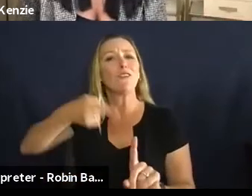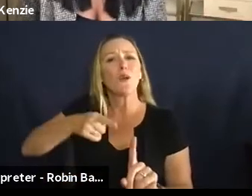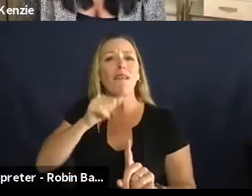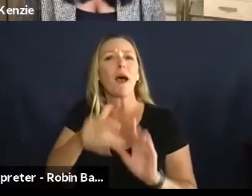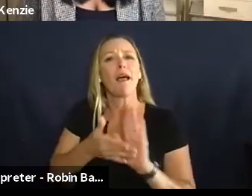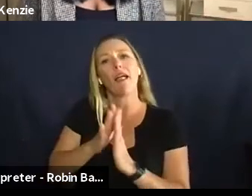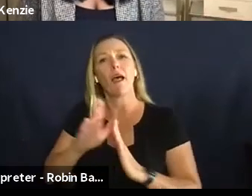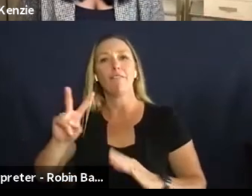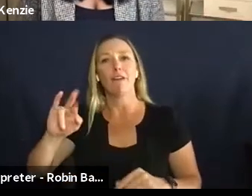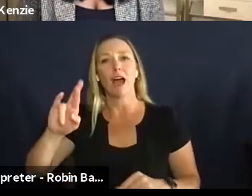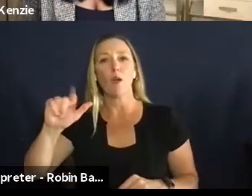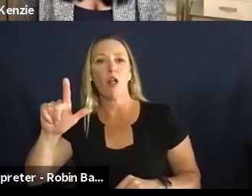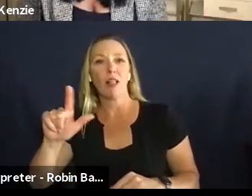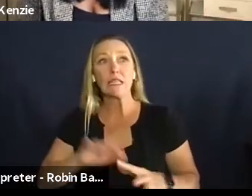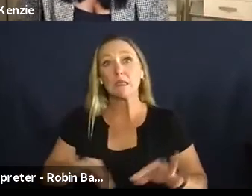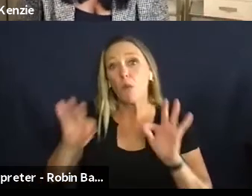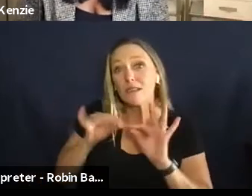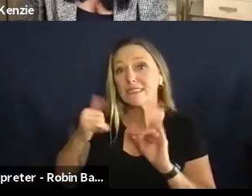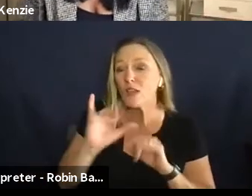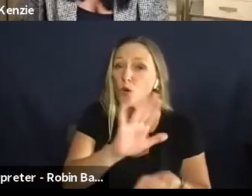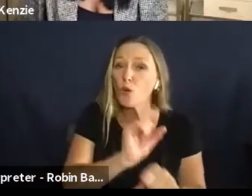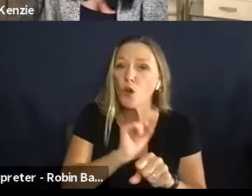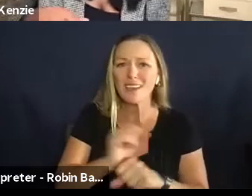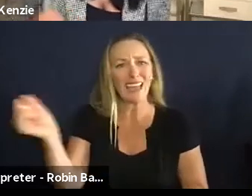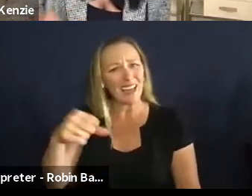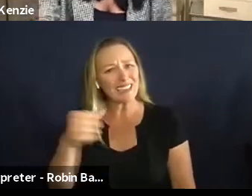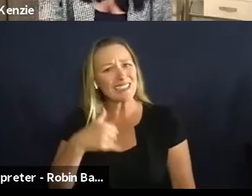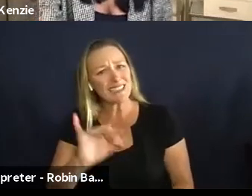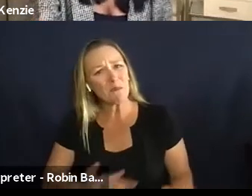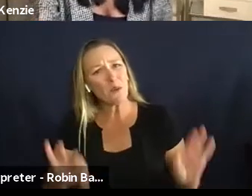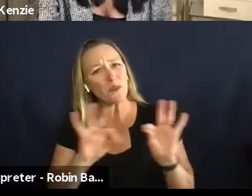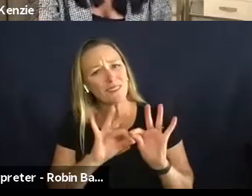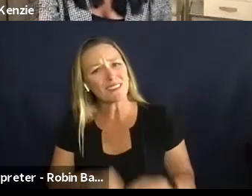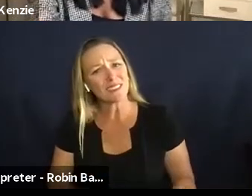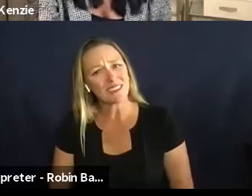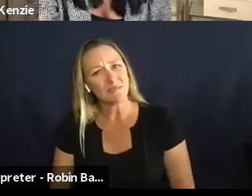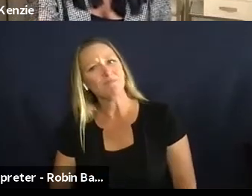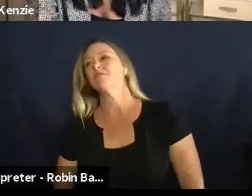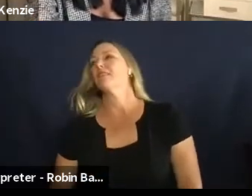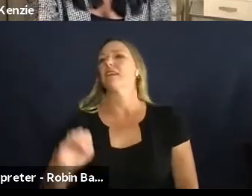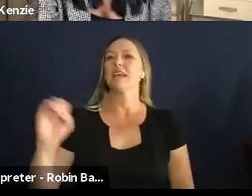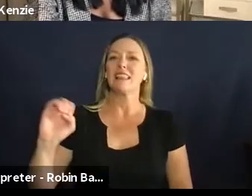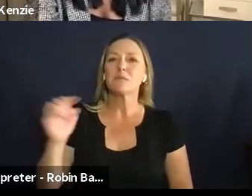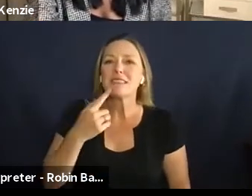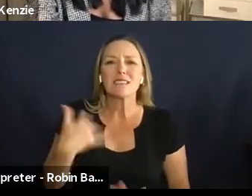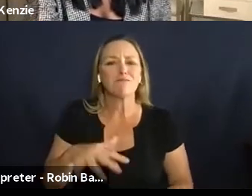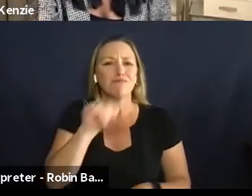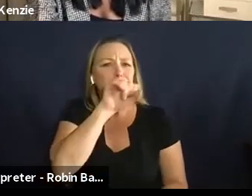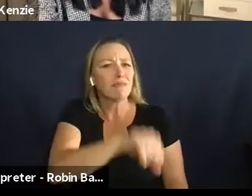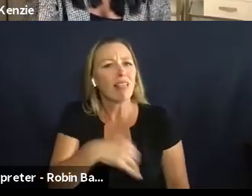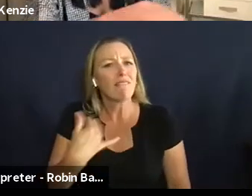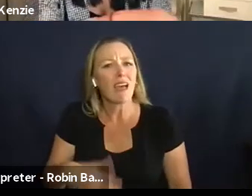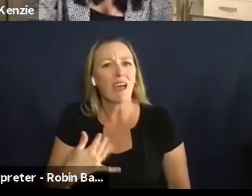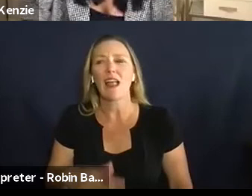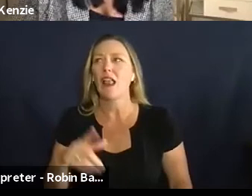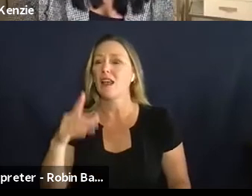yes it still matters i love that that's such a good reminder because i i can't tell you the number of people who come in and they're like we